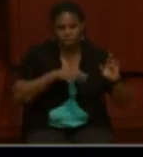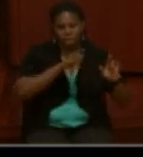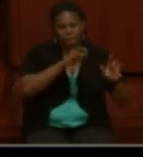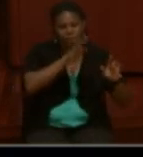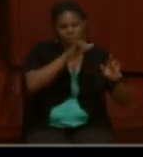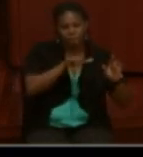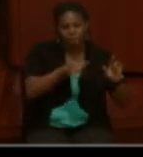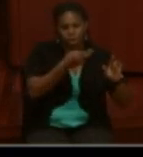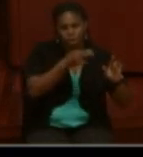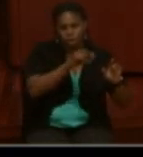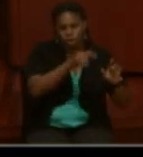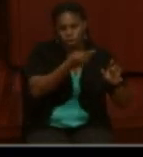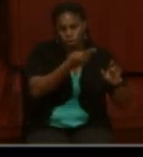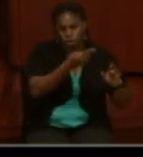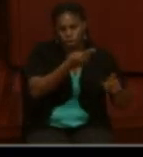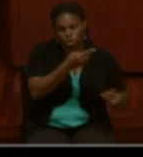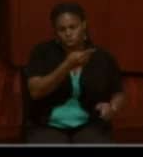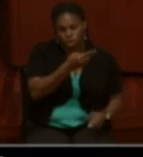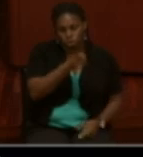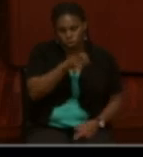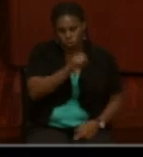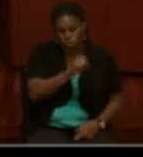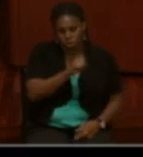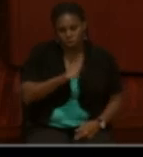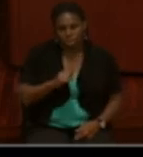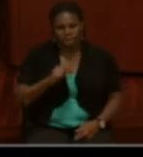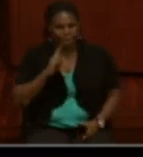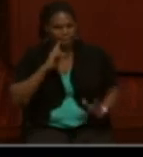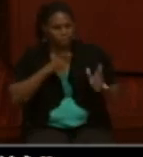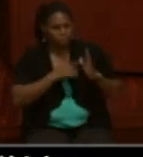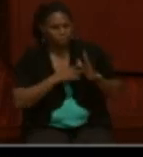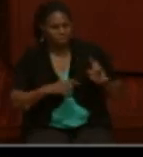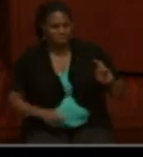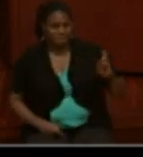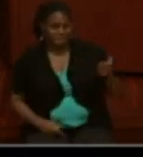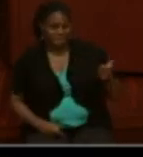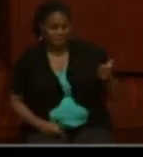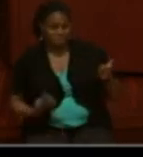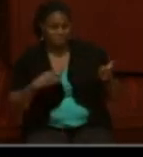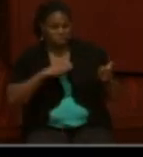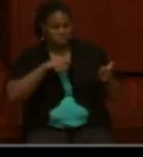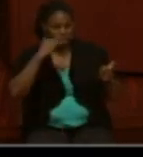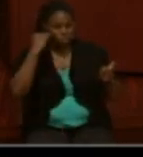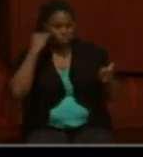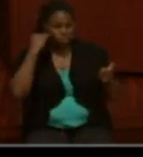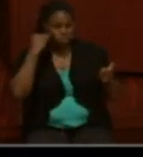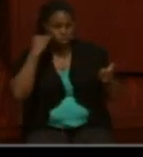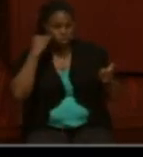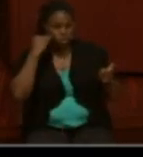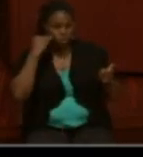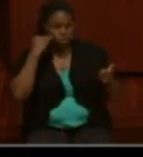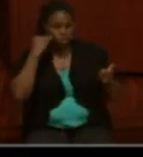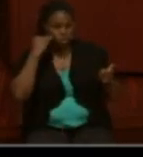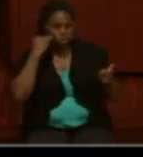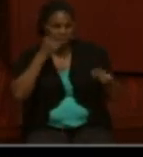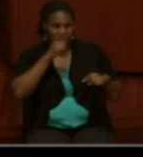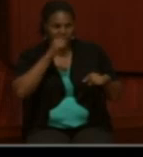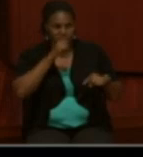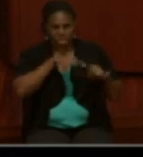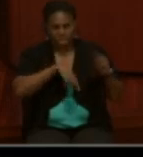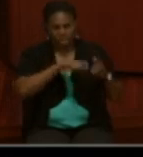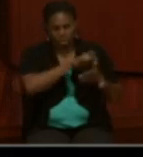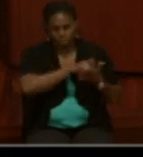applicant. And right away you'll notice that there's an X. So we know that Mary Hughes couldn't write her name.